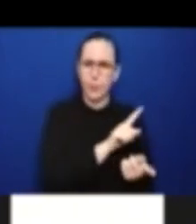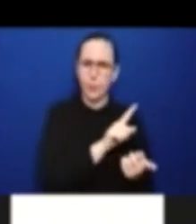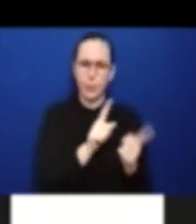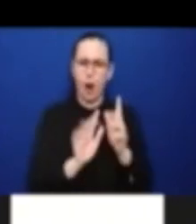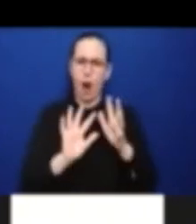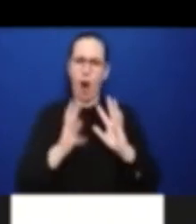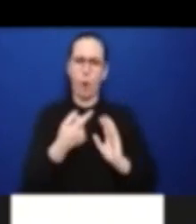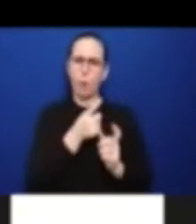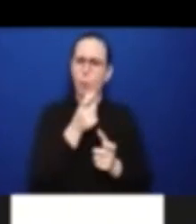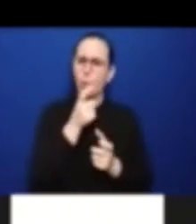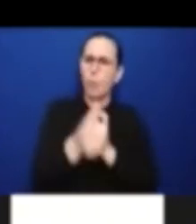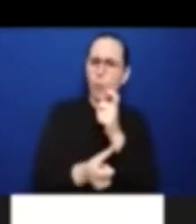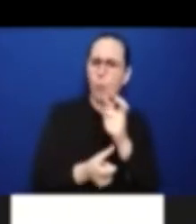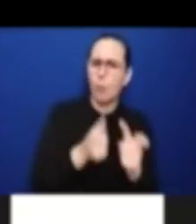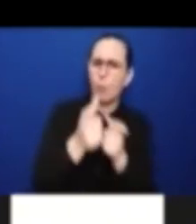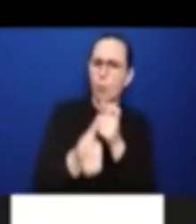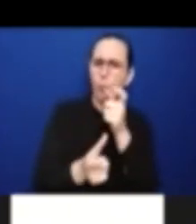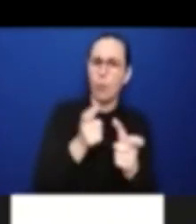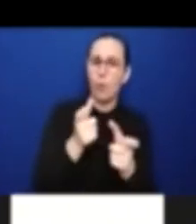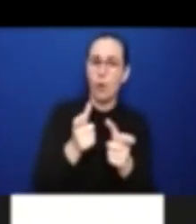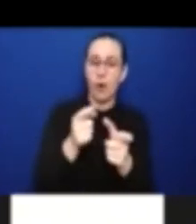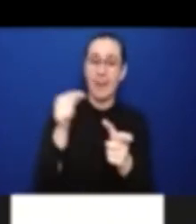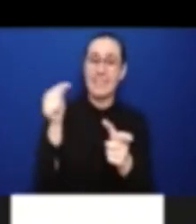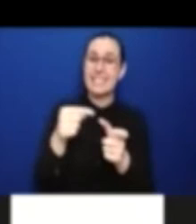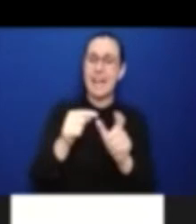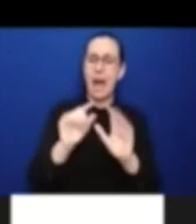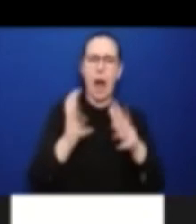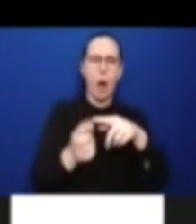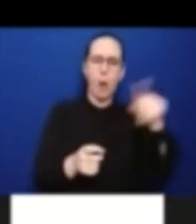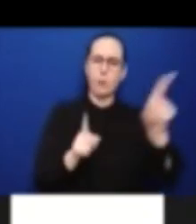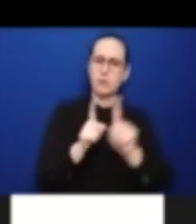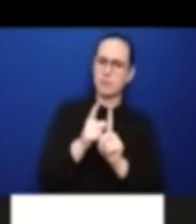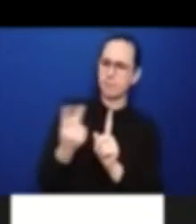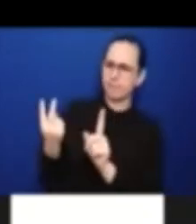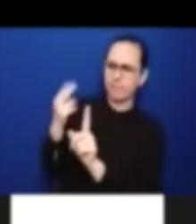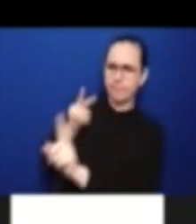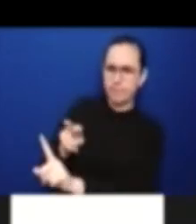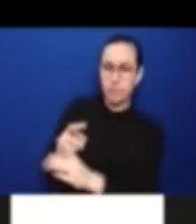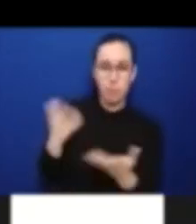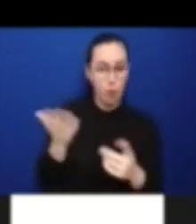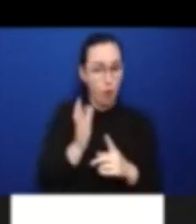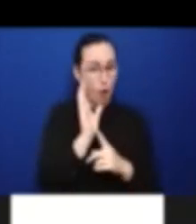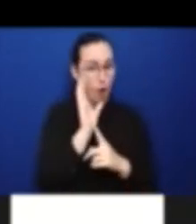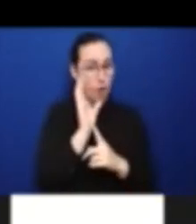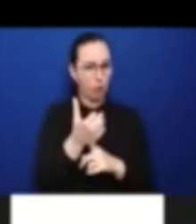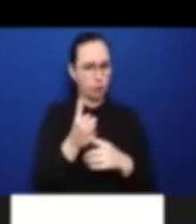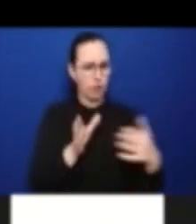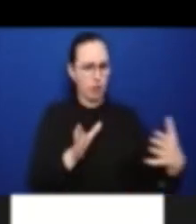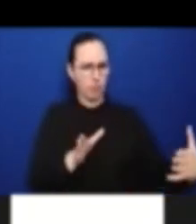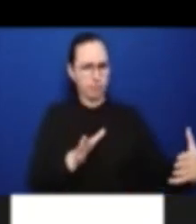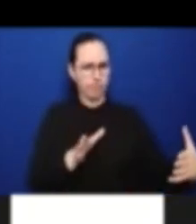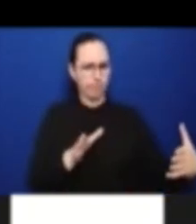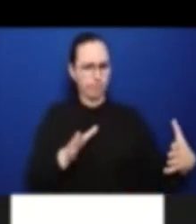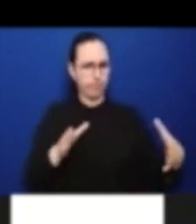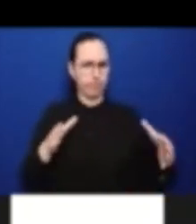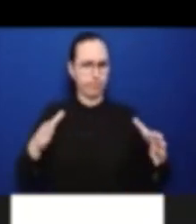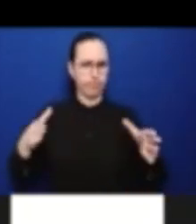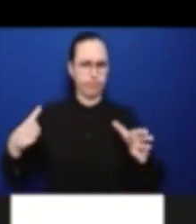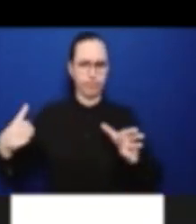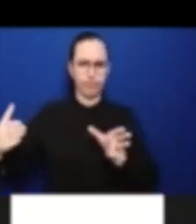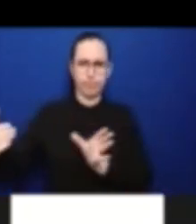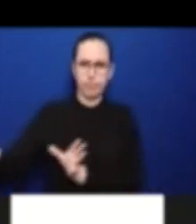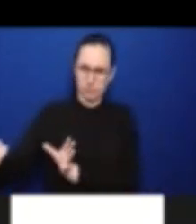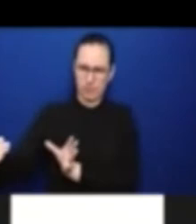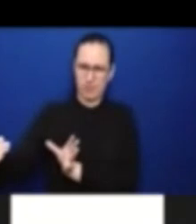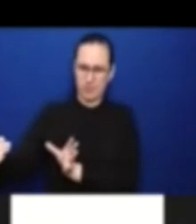and an evolution on the rights of persons with disability, which I believe is very positive. And when I